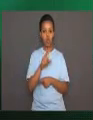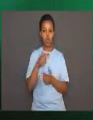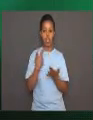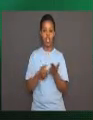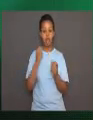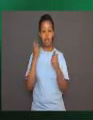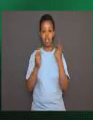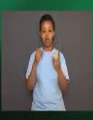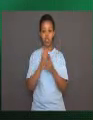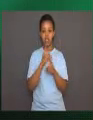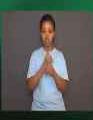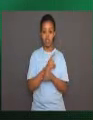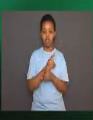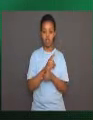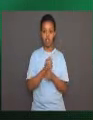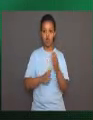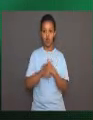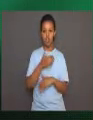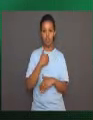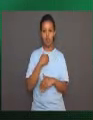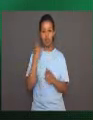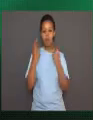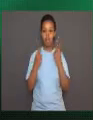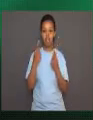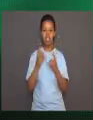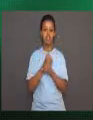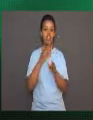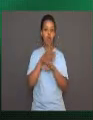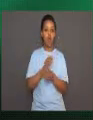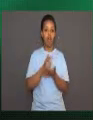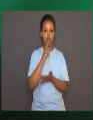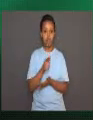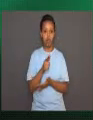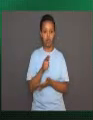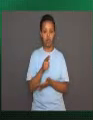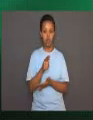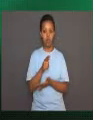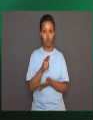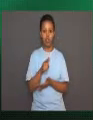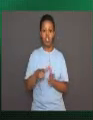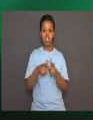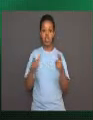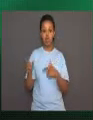after a harmful stimulus. In higher animals,